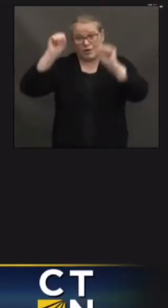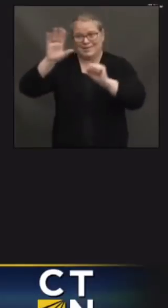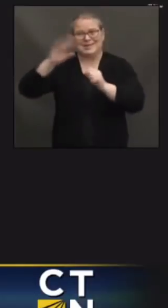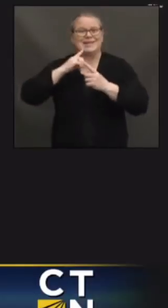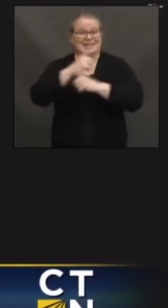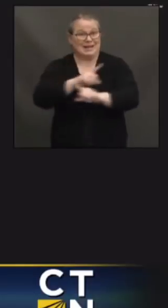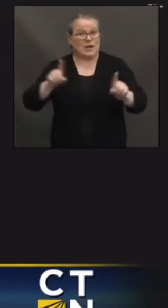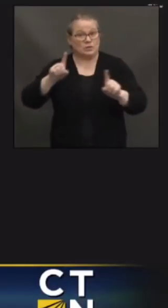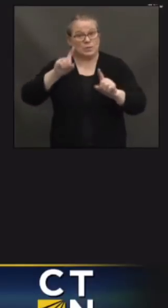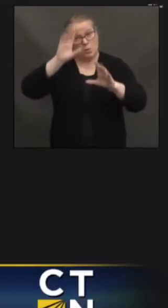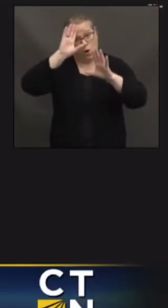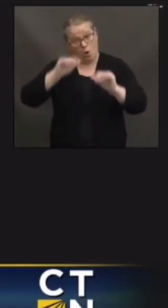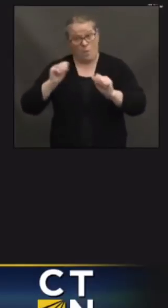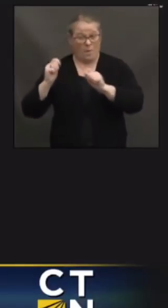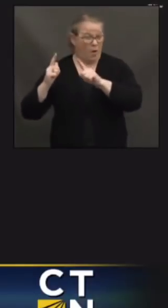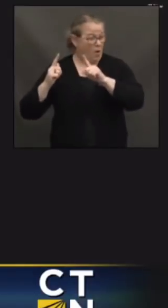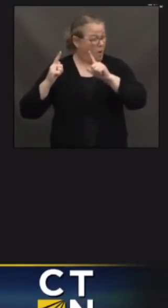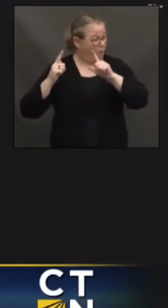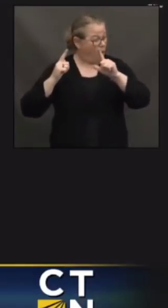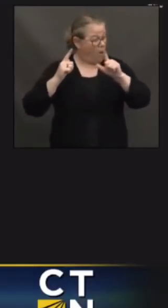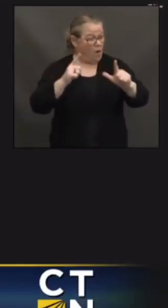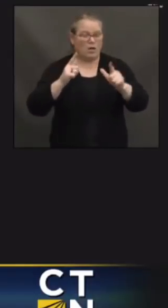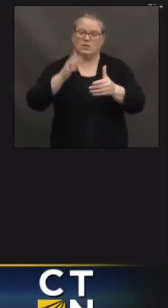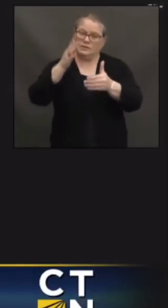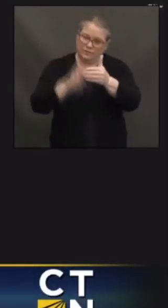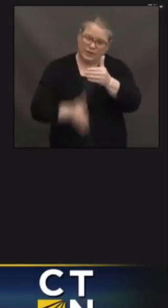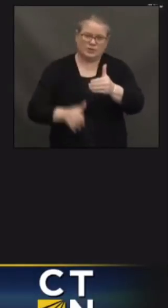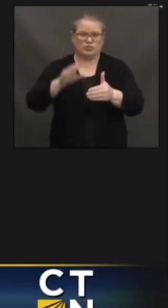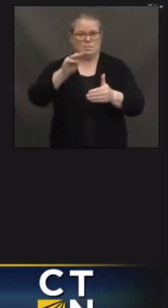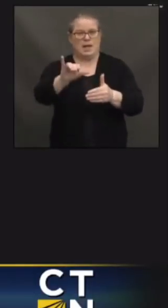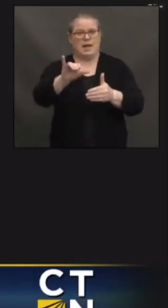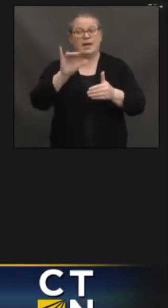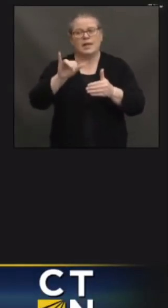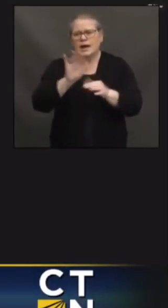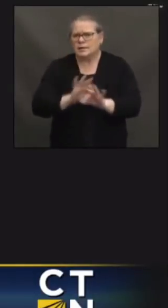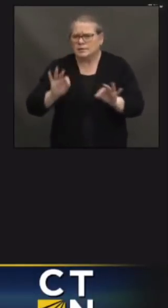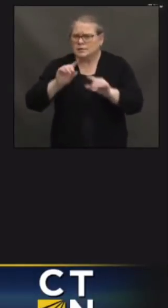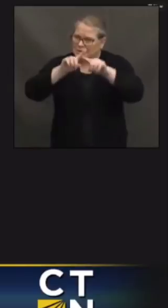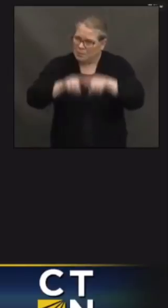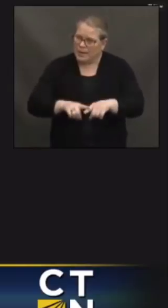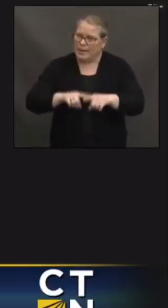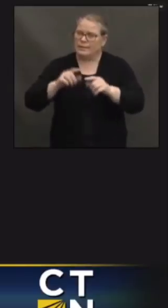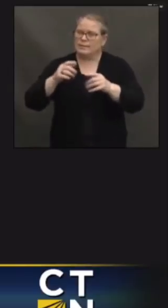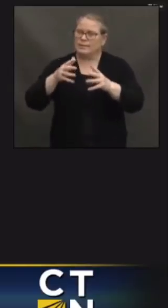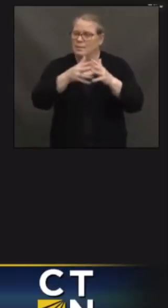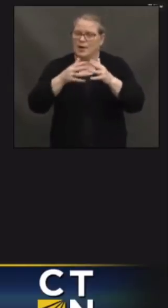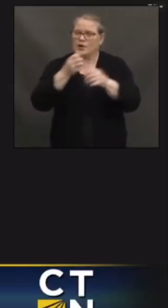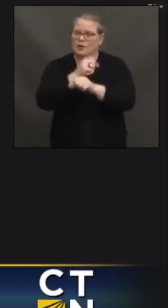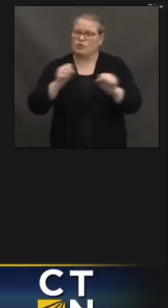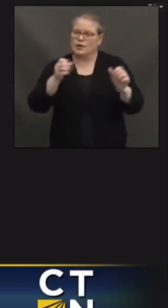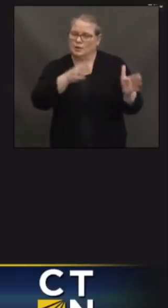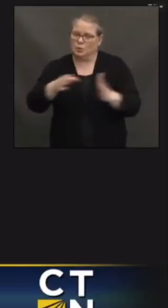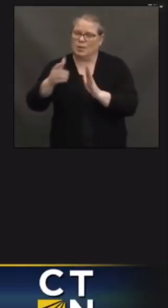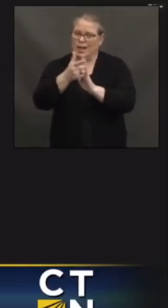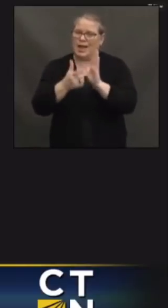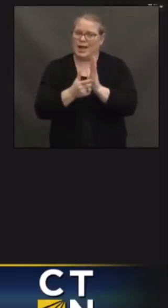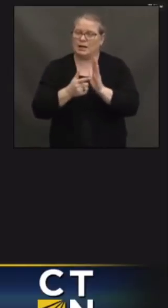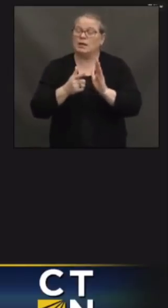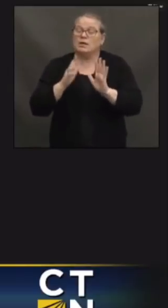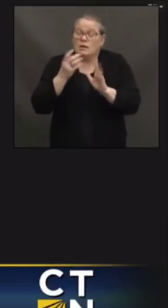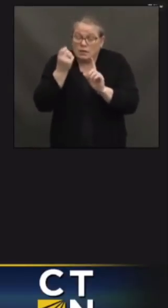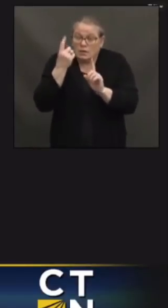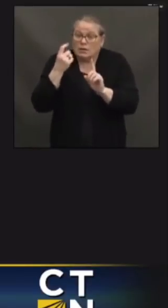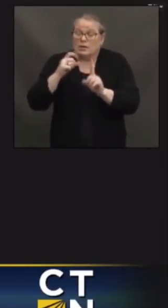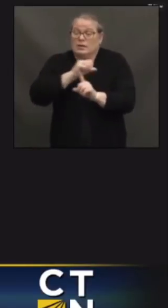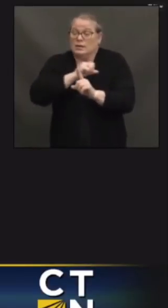dependent on the American Rescue Plan passing and being implemented. Again, the House still has to pass the Senate version, the president has to